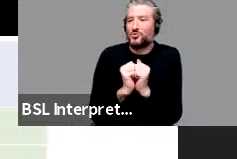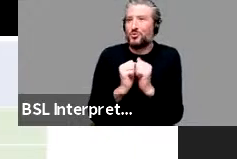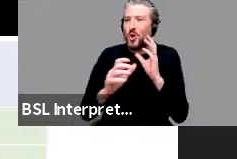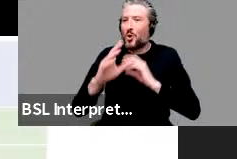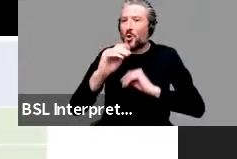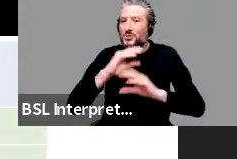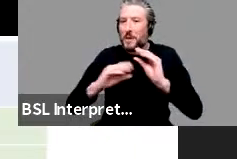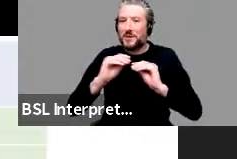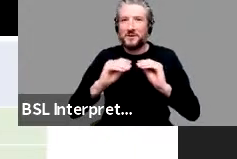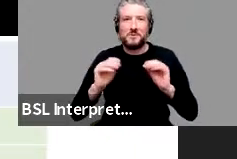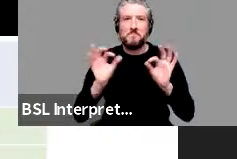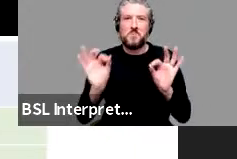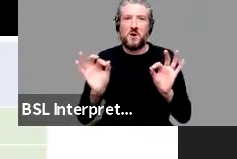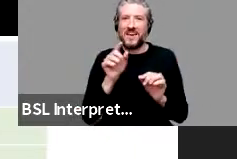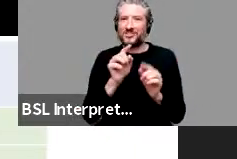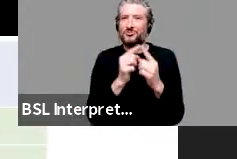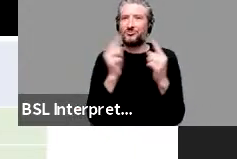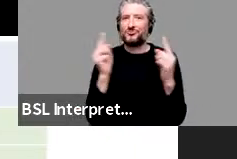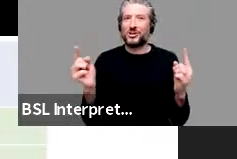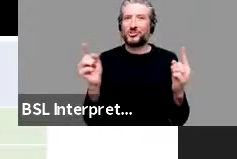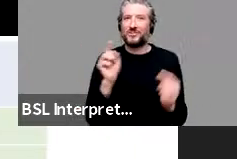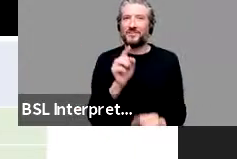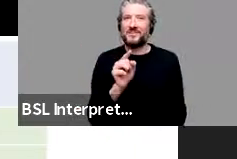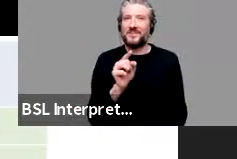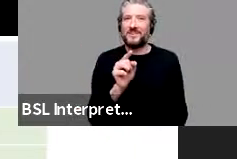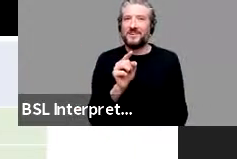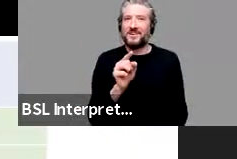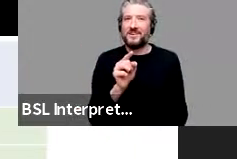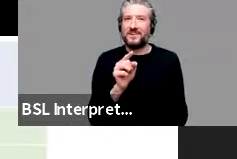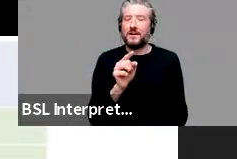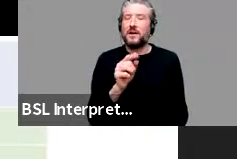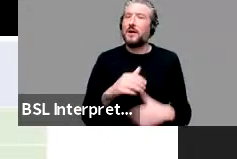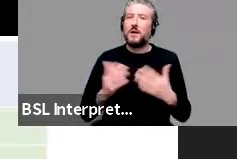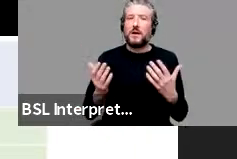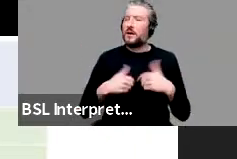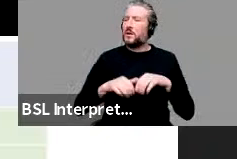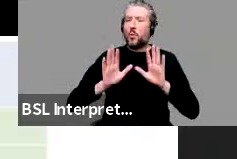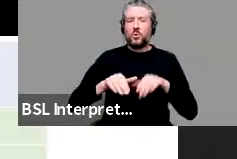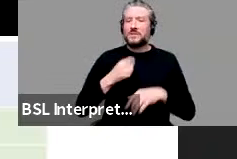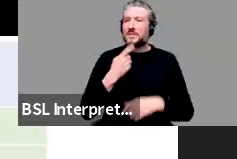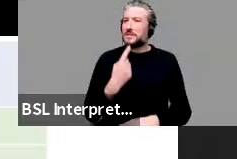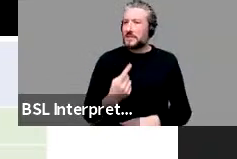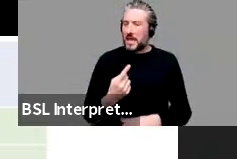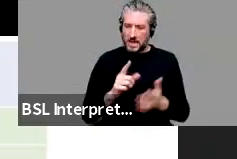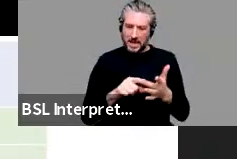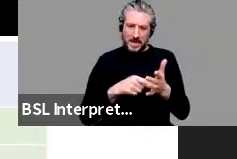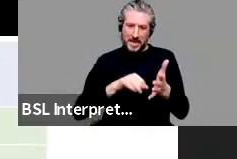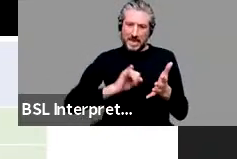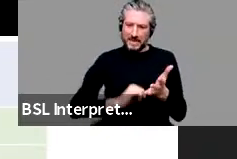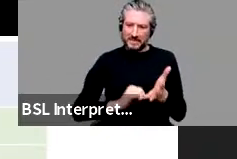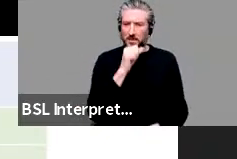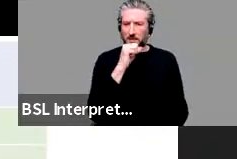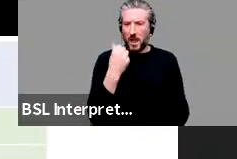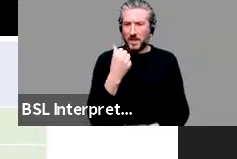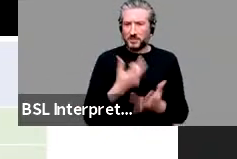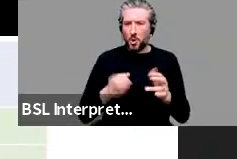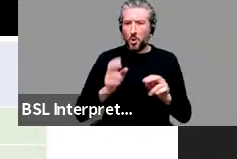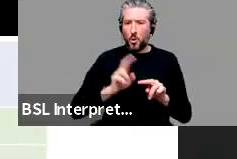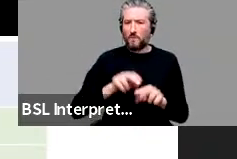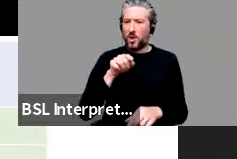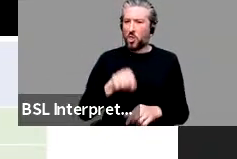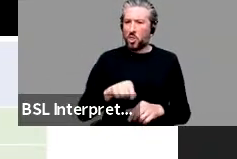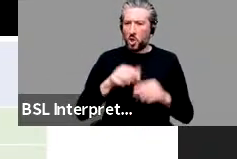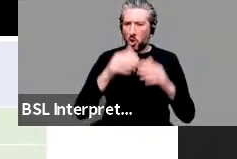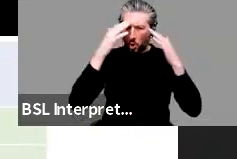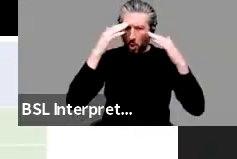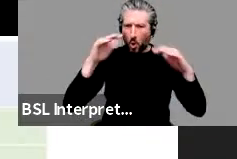So notice that you wouldn't say it's nice of the holiday to be on a weekend, right? That, that doesn't